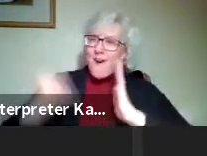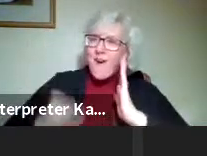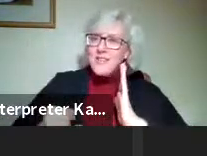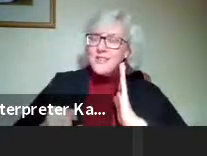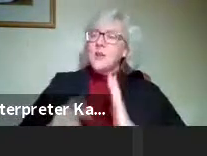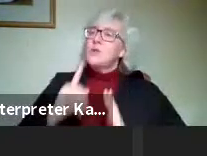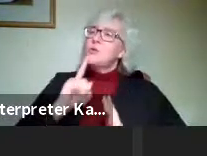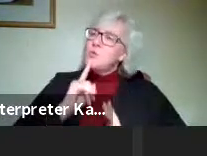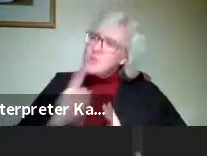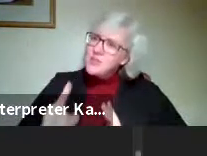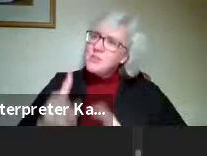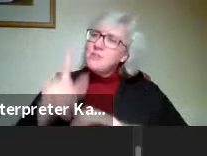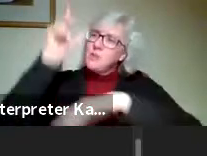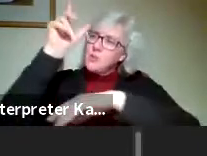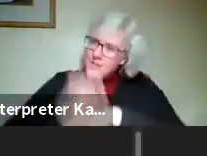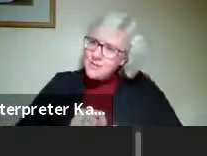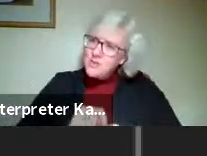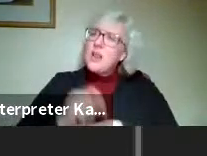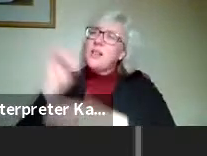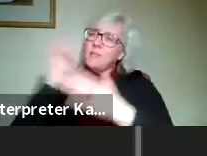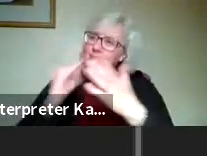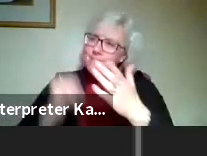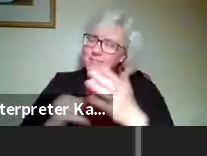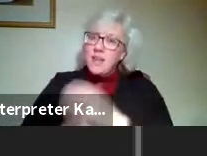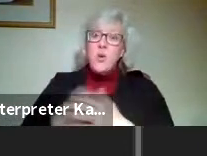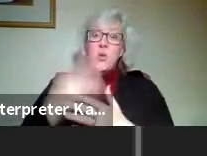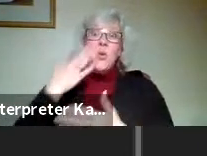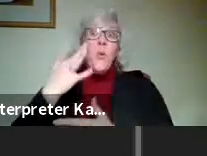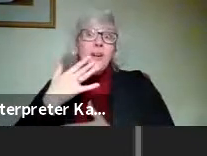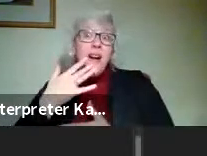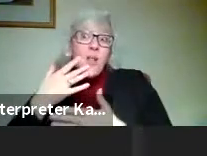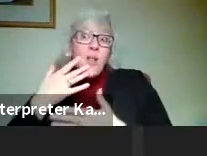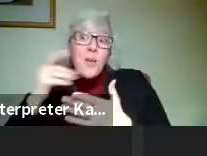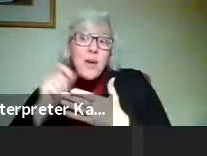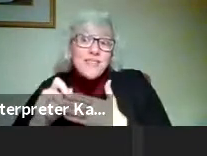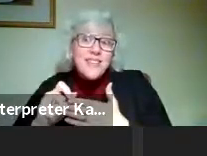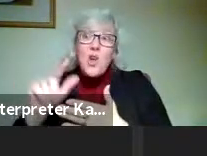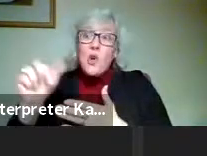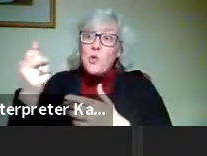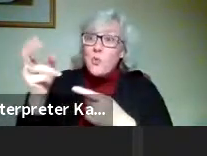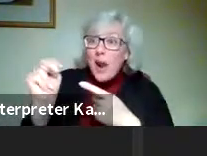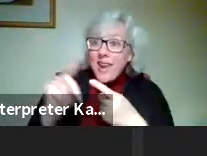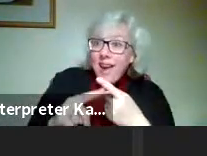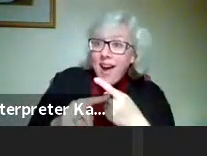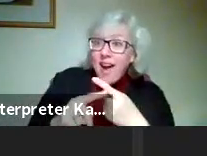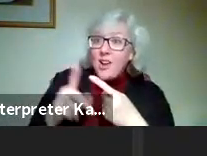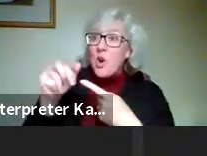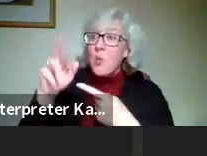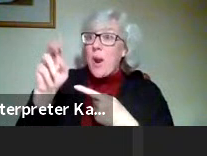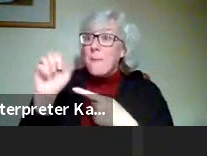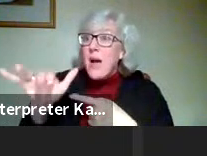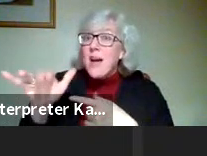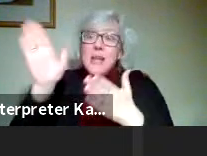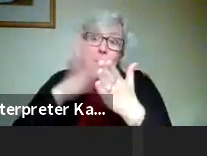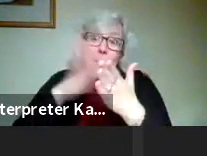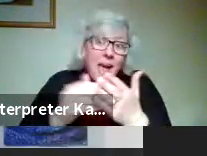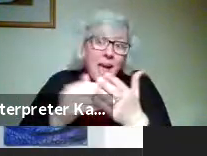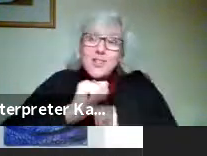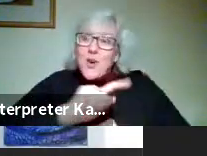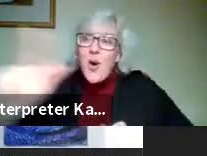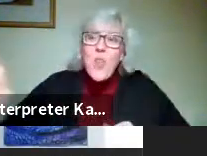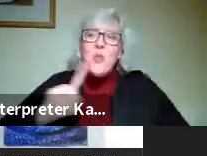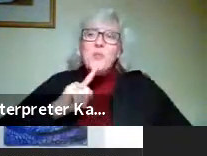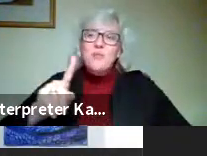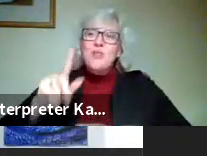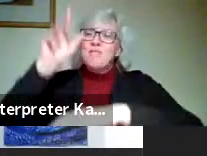media illustration. Get out the colored pencils, the crayons, the cray-paws, the paints, all of the